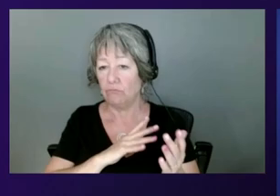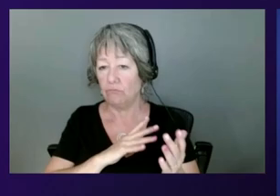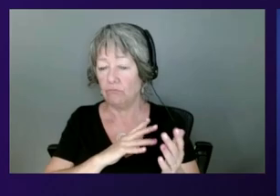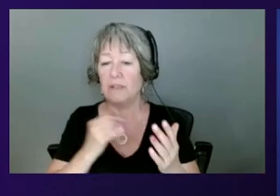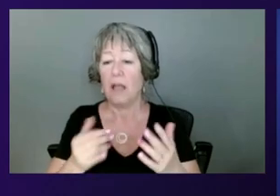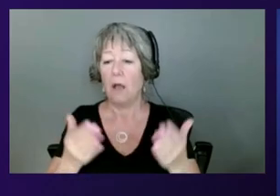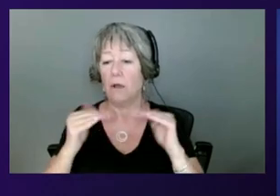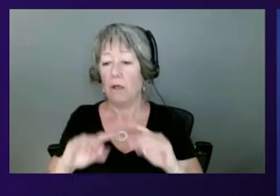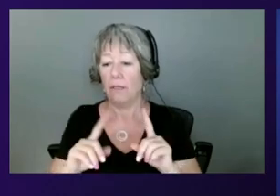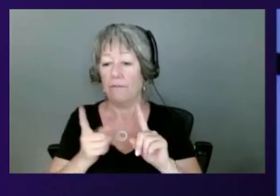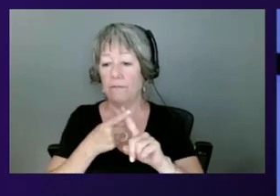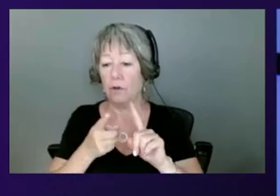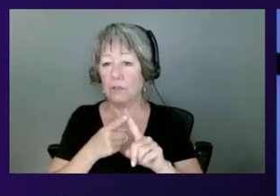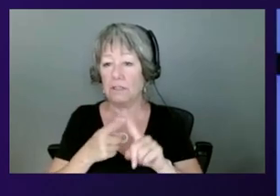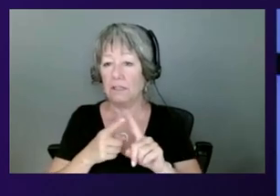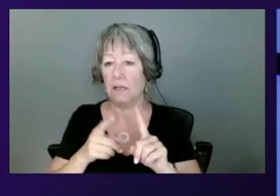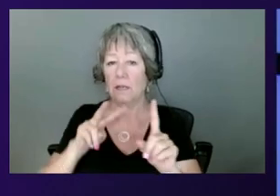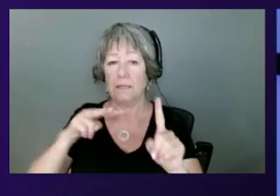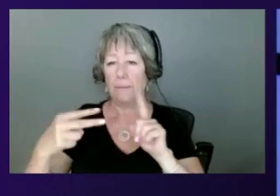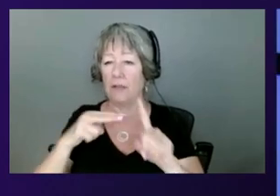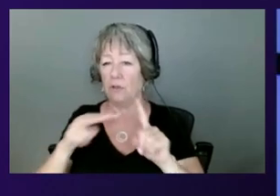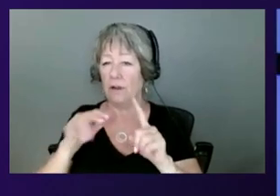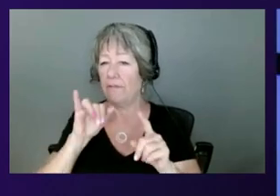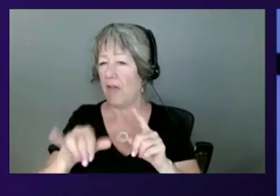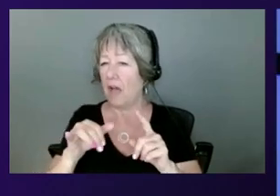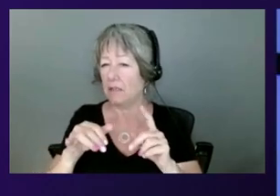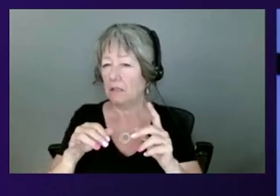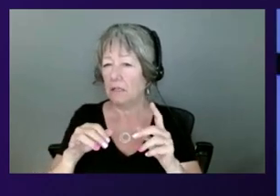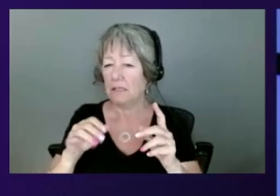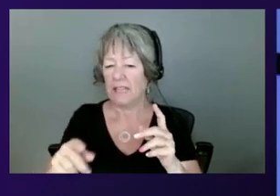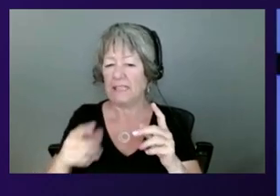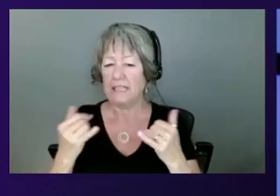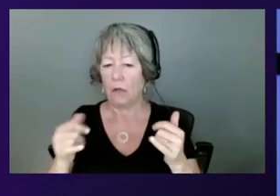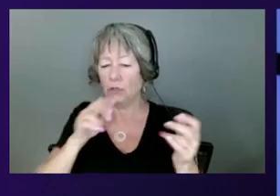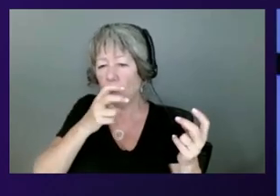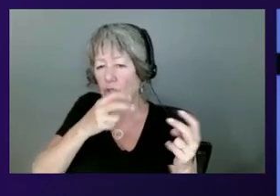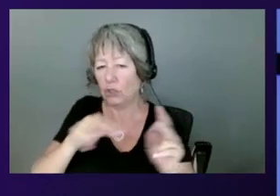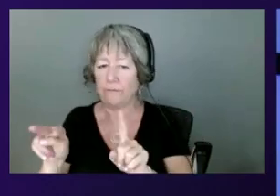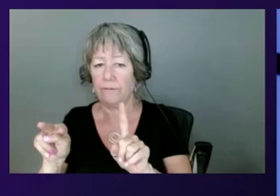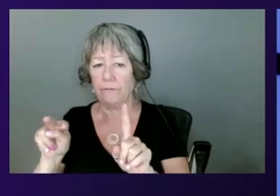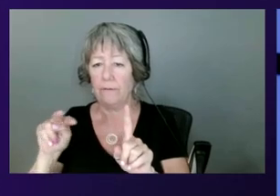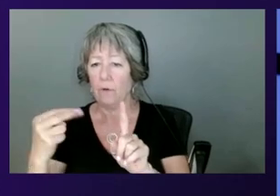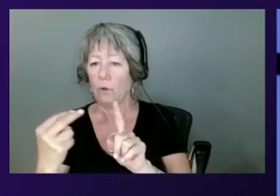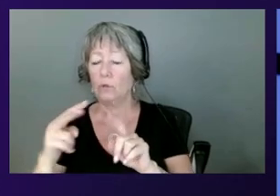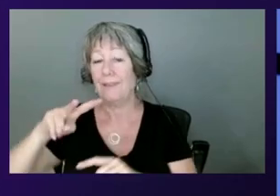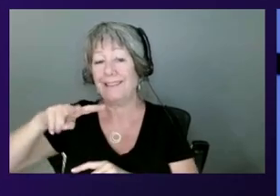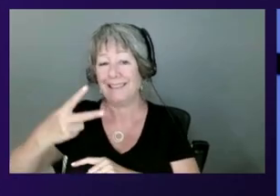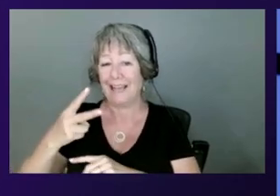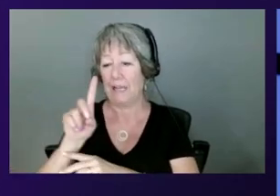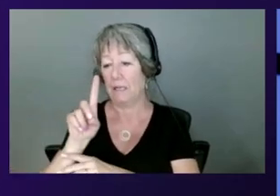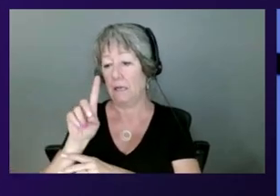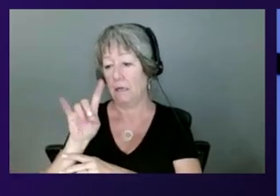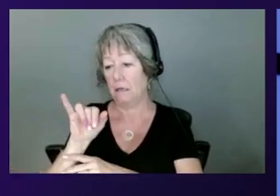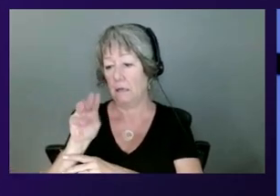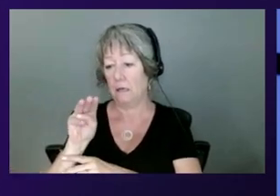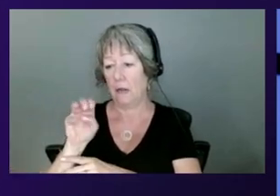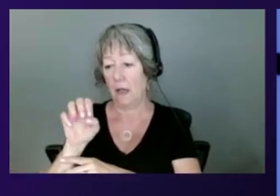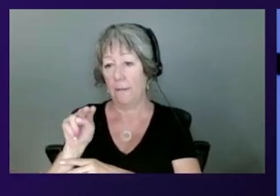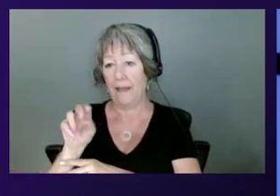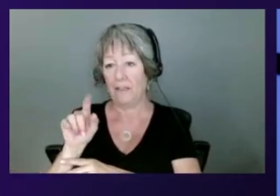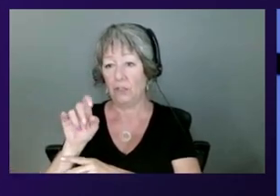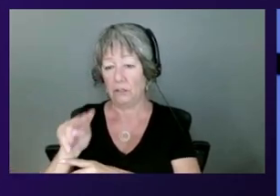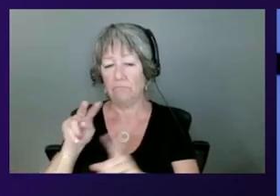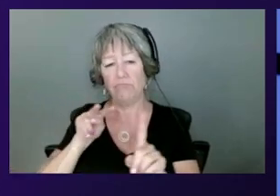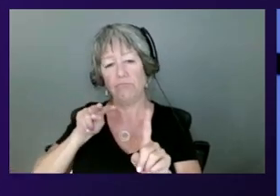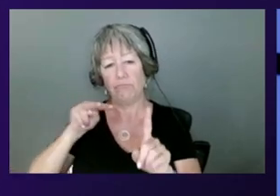compute and that context. So let's shift our focus a little bit to that second dimension, where we talked about where our customers of ours may want to protect their